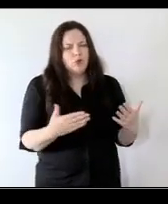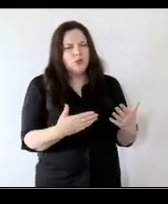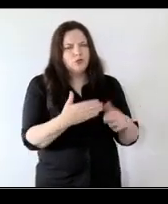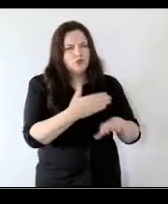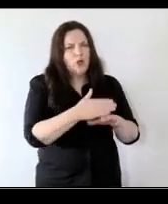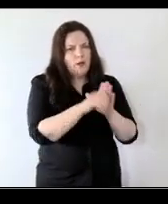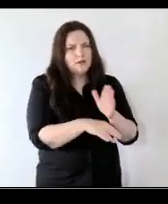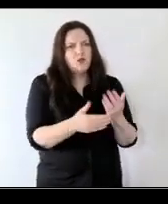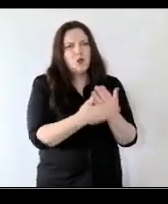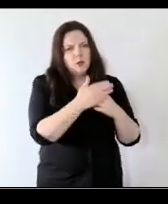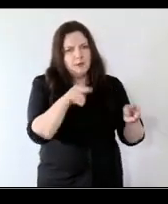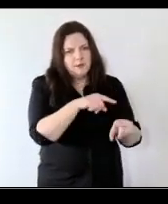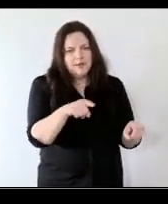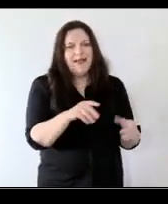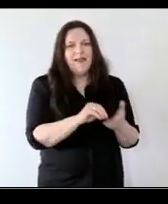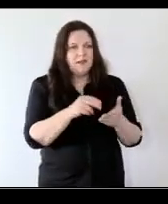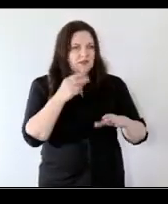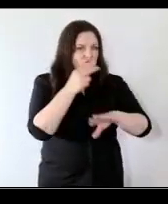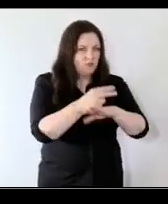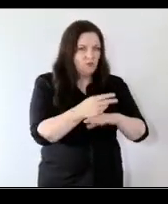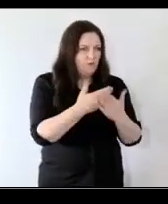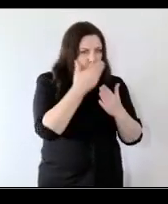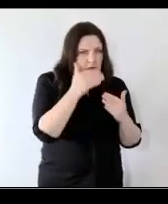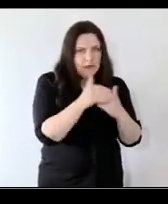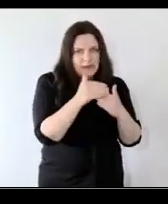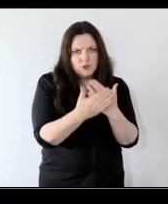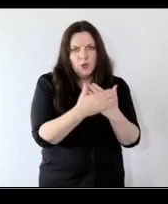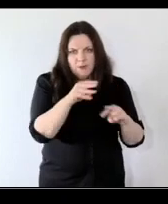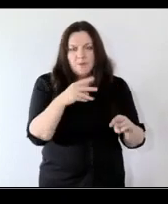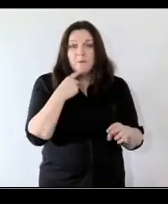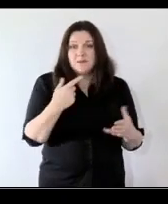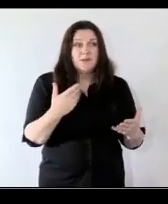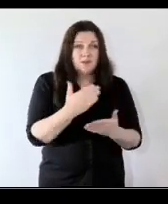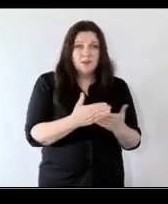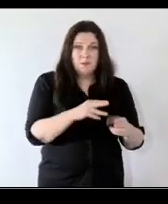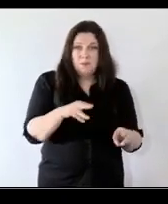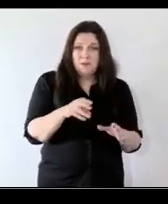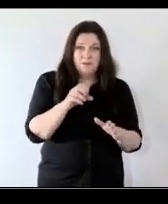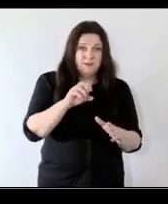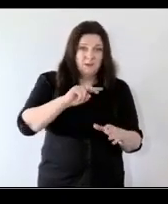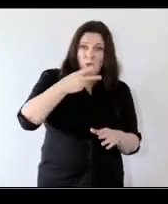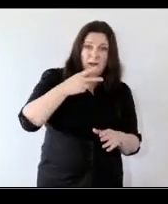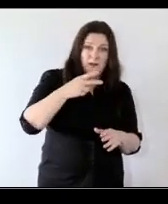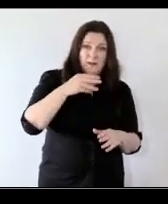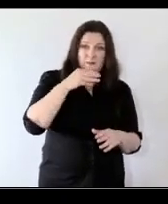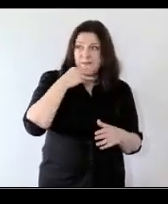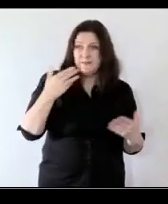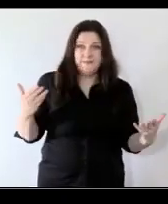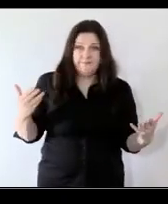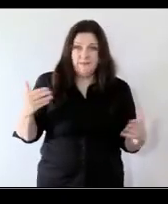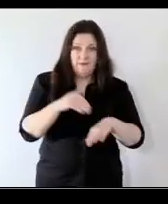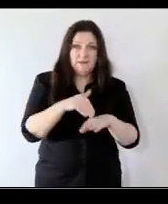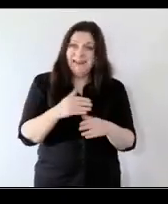people so as well as talking about the disruption to learning among young people some people actually experienced a double whammy because they were